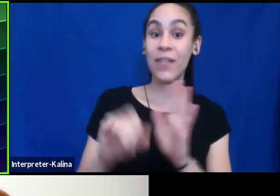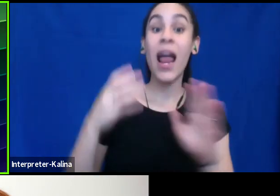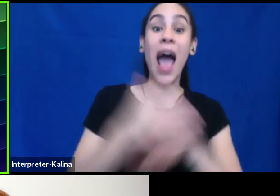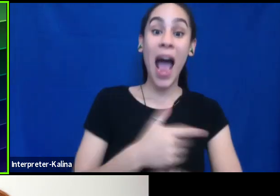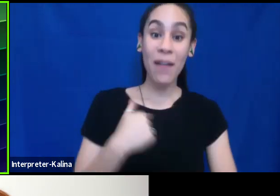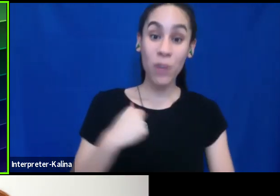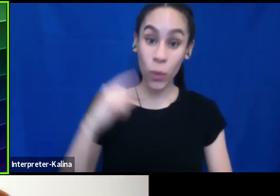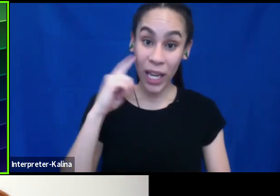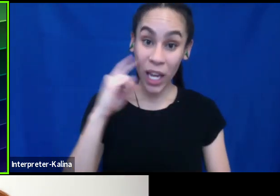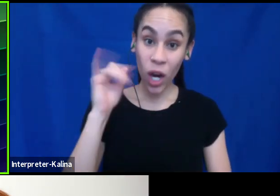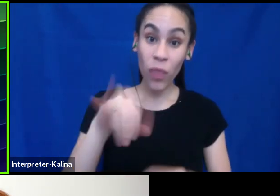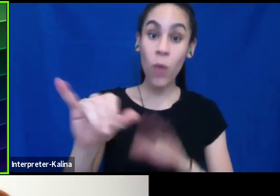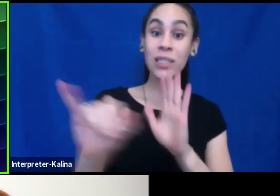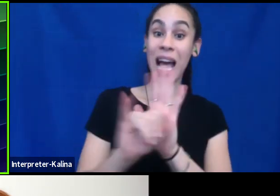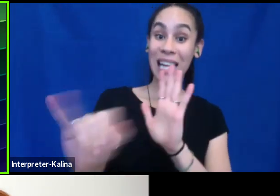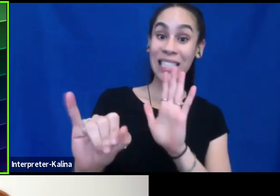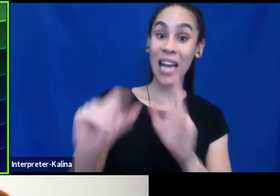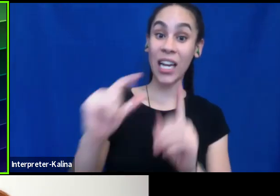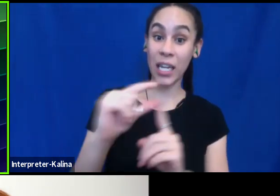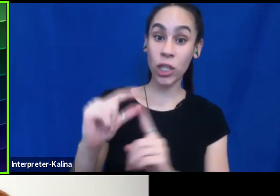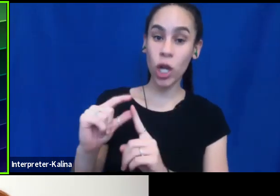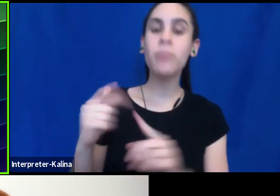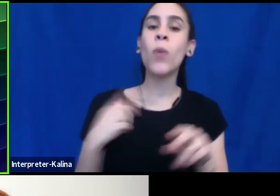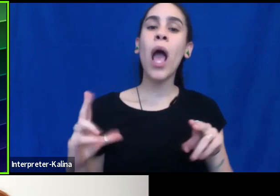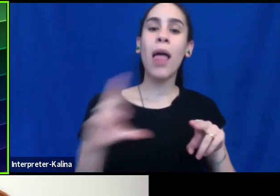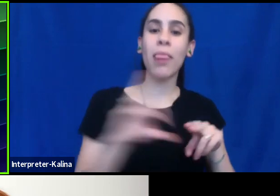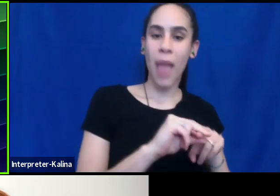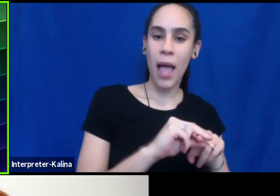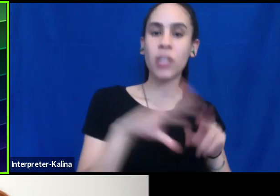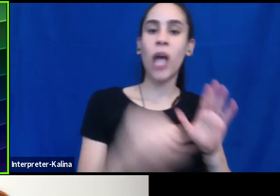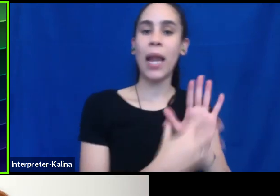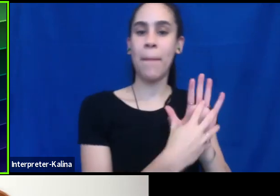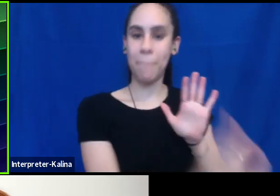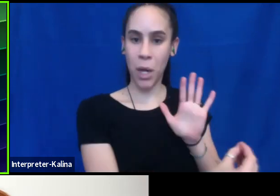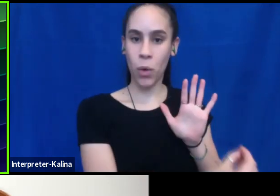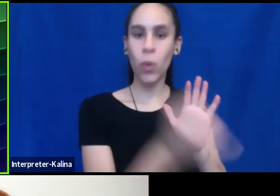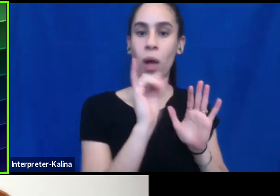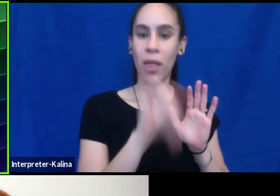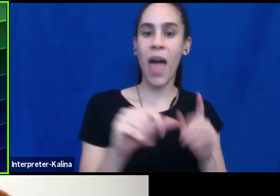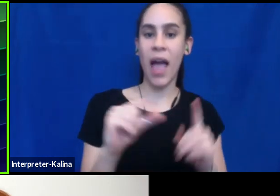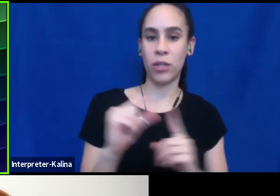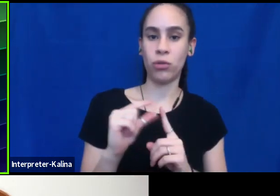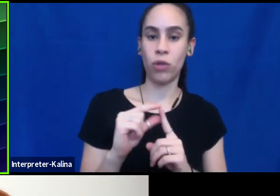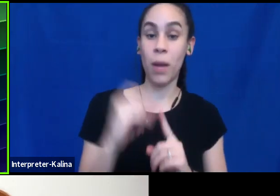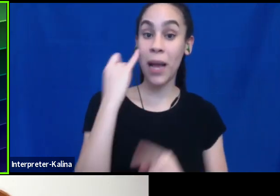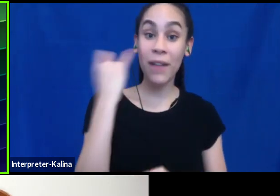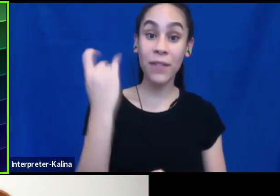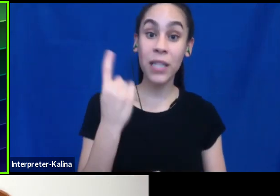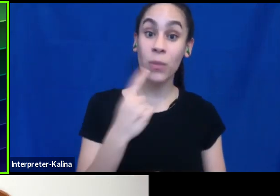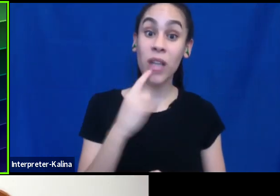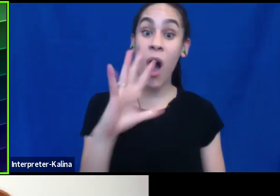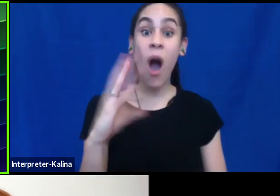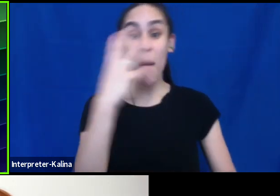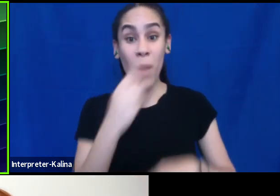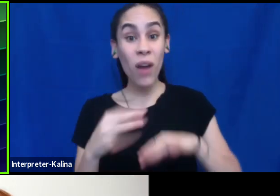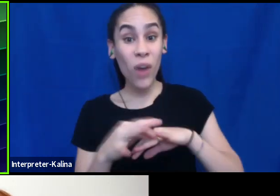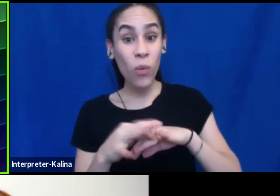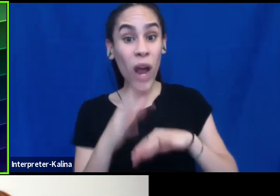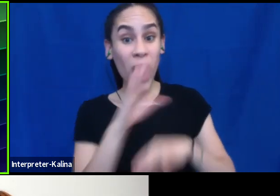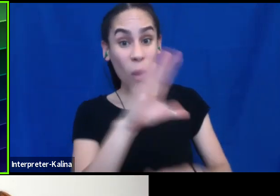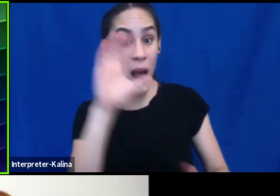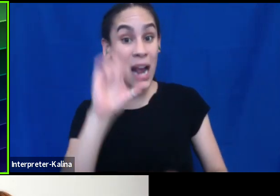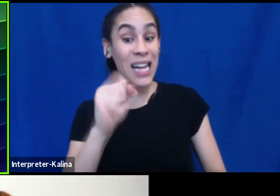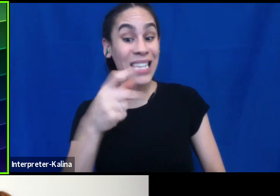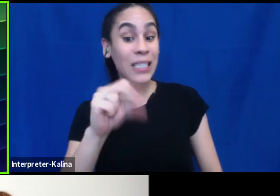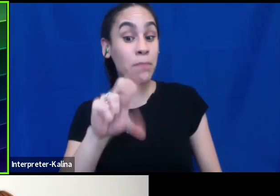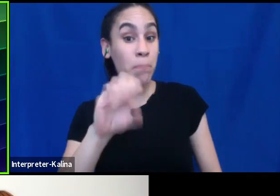identity terms, then we latch onto that and we mirror that term. So if someone says, what a beautiful ring, what does your spouse